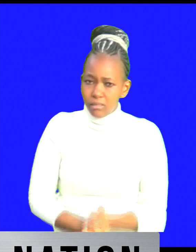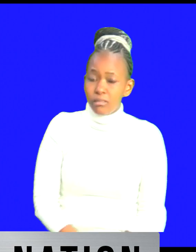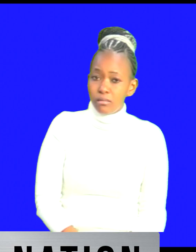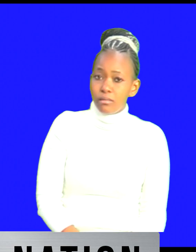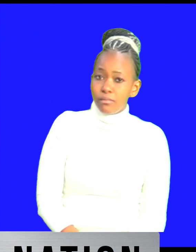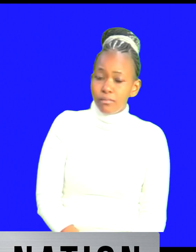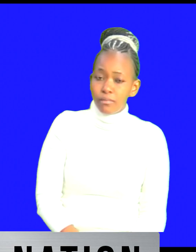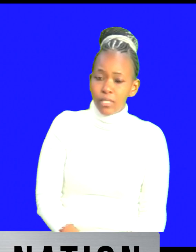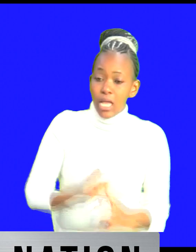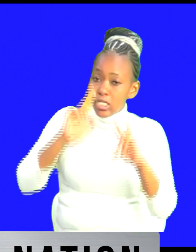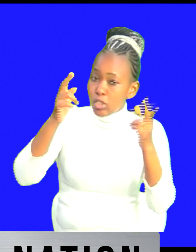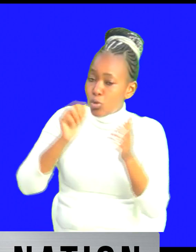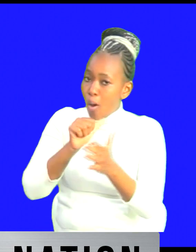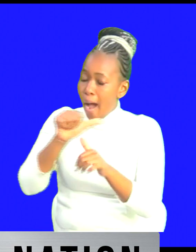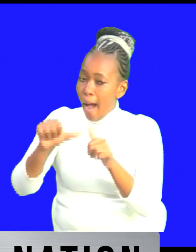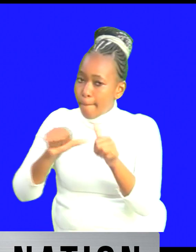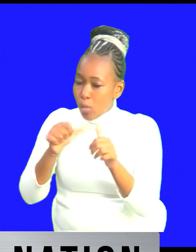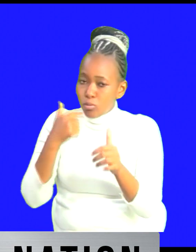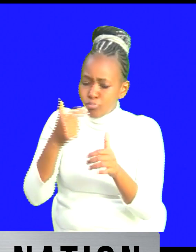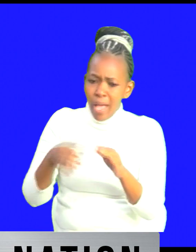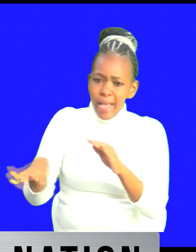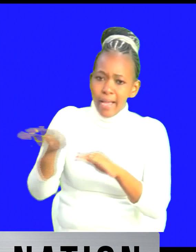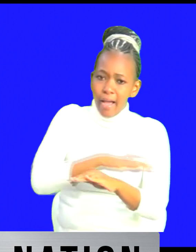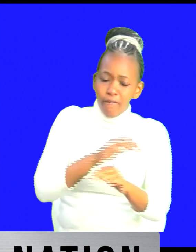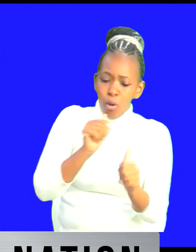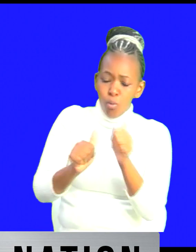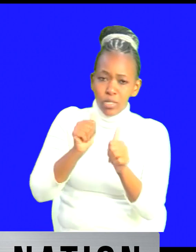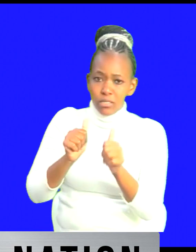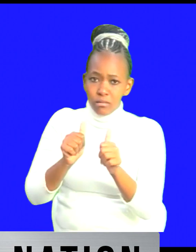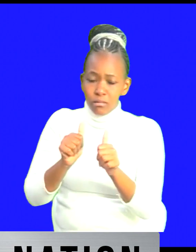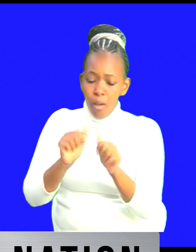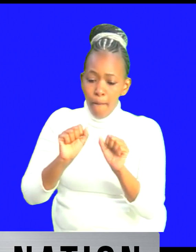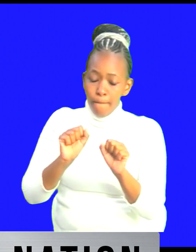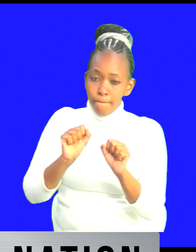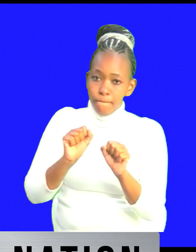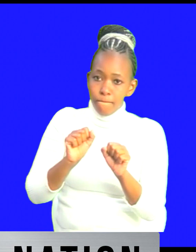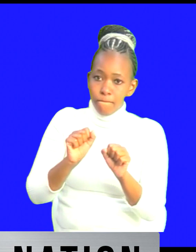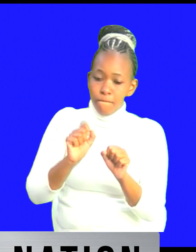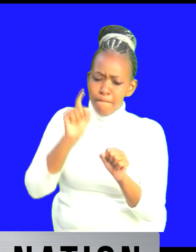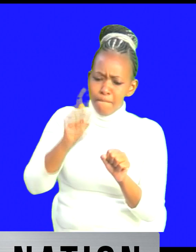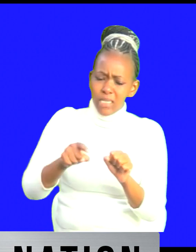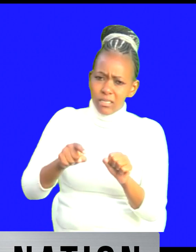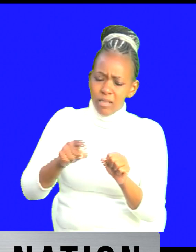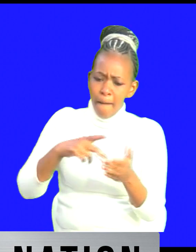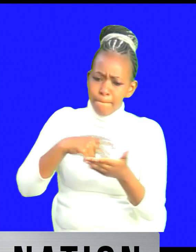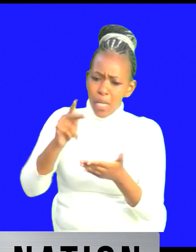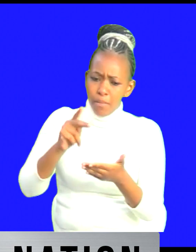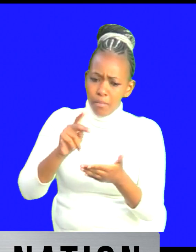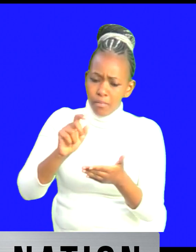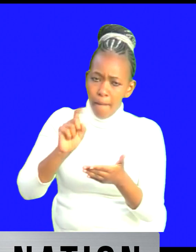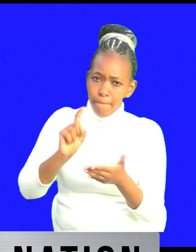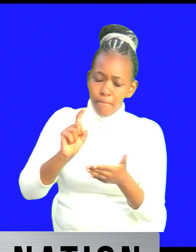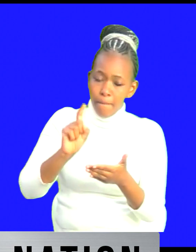the the issue is about their cover which they are supposed to be uh there's a payment that they are being made to pay